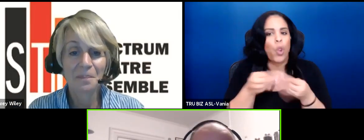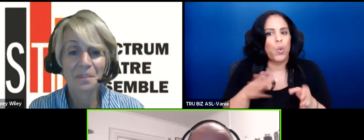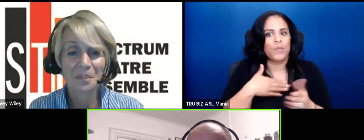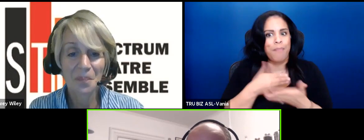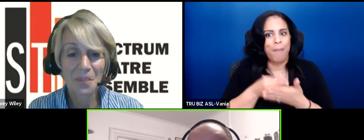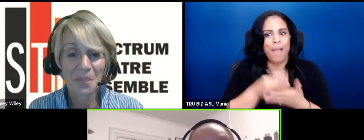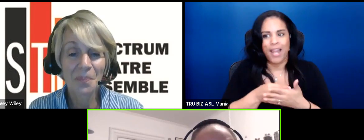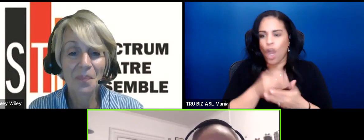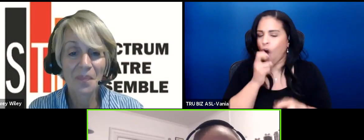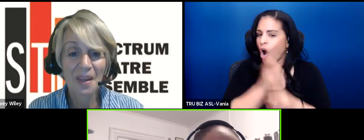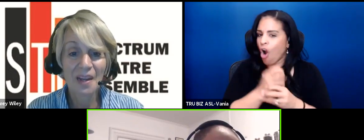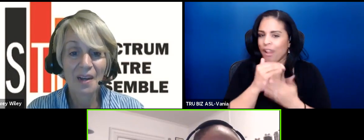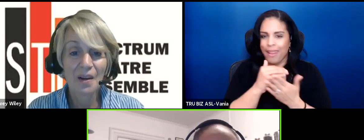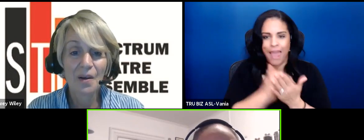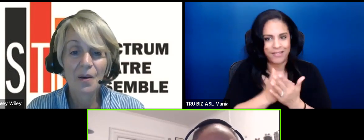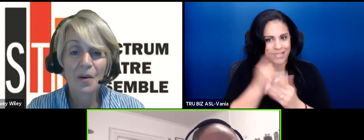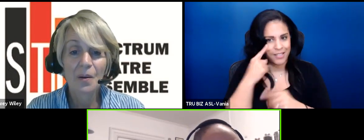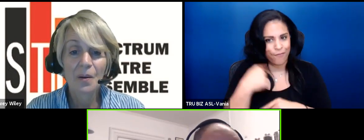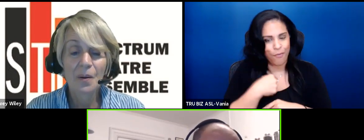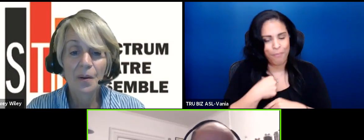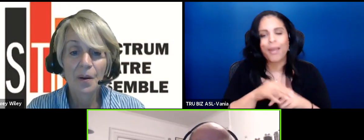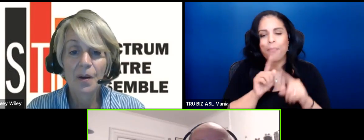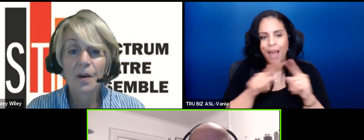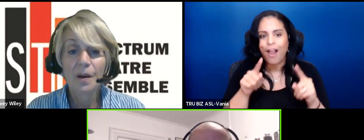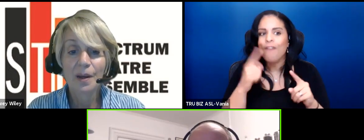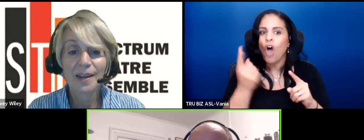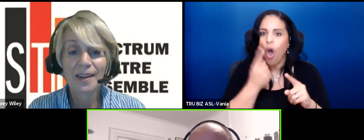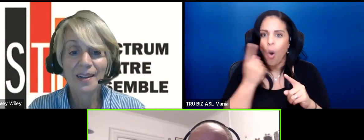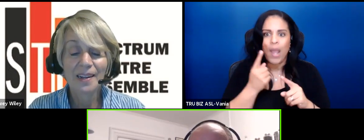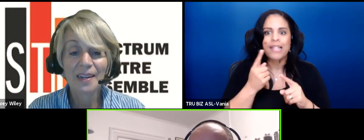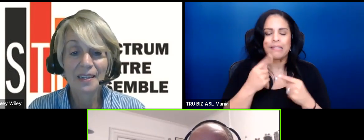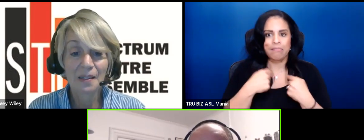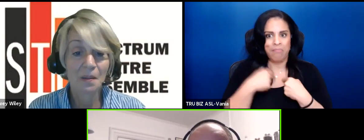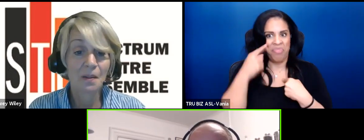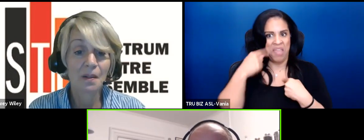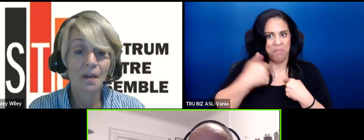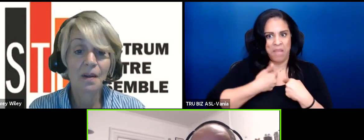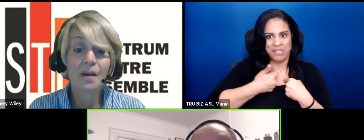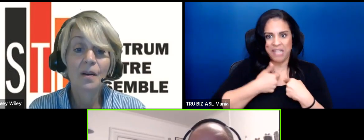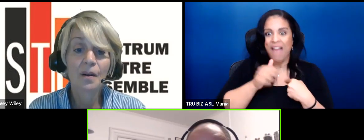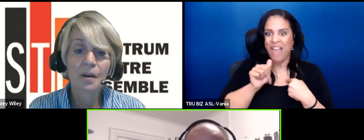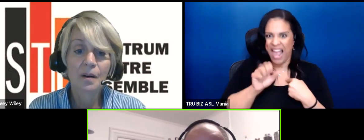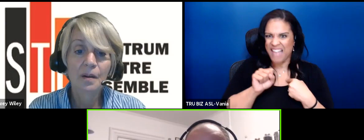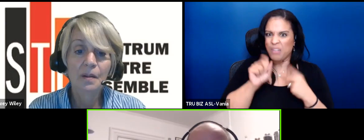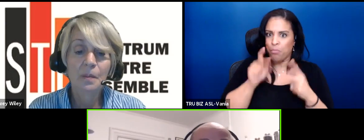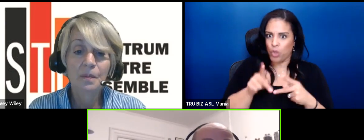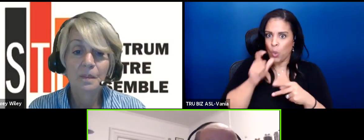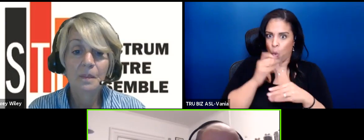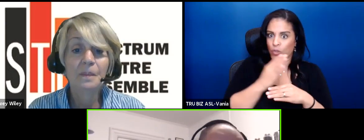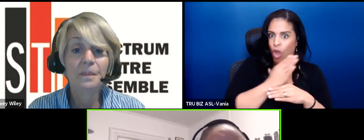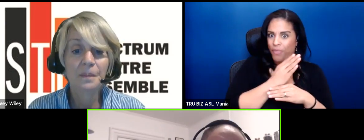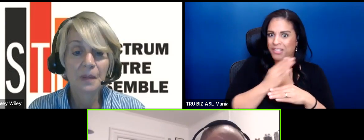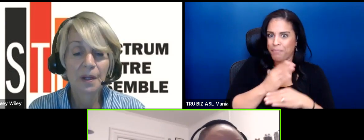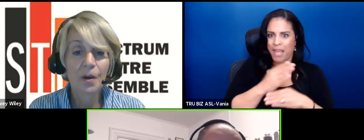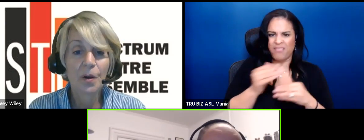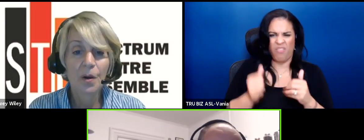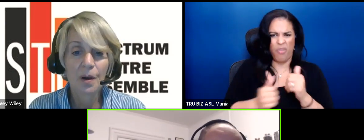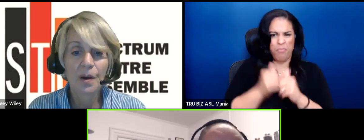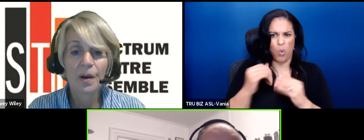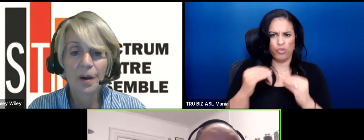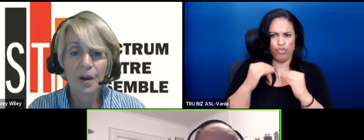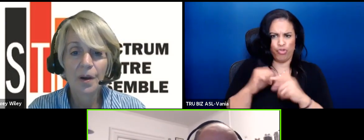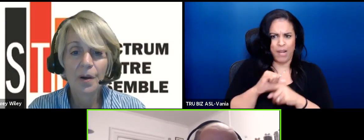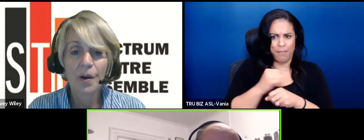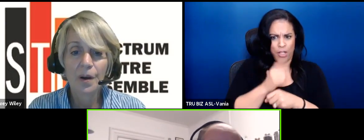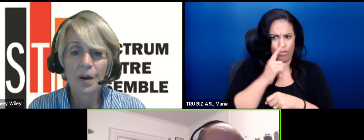I always have you know regarded myself as an individual on the spectrum who is most trained in making sure